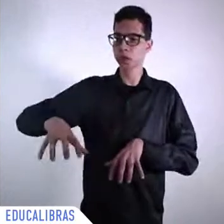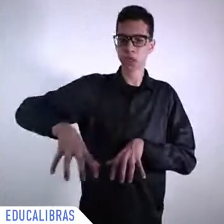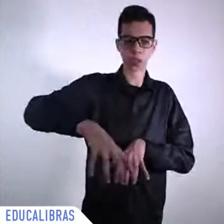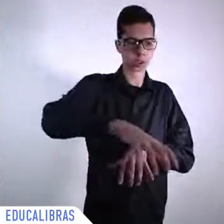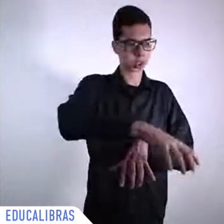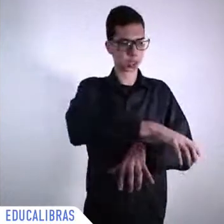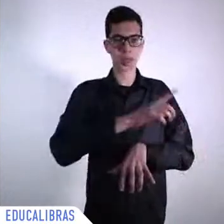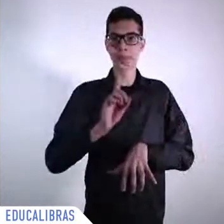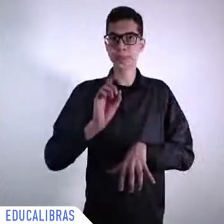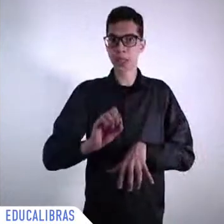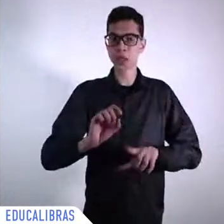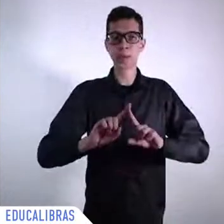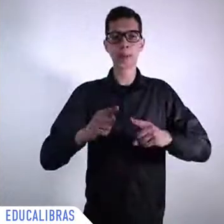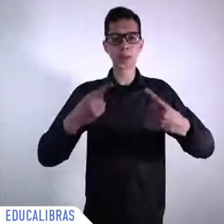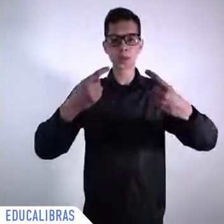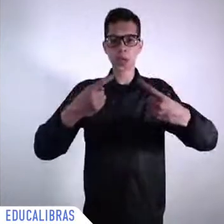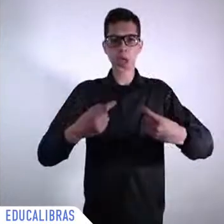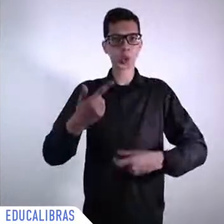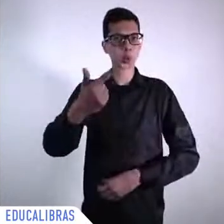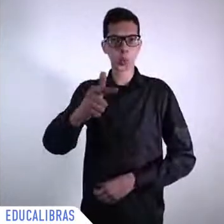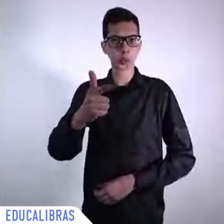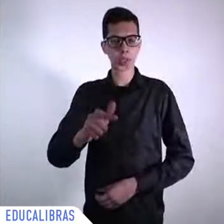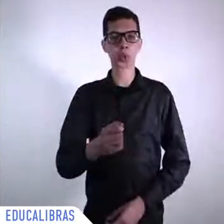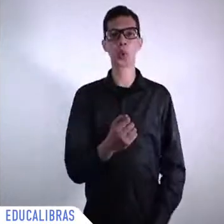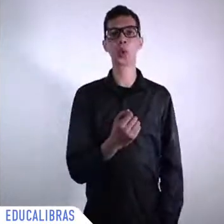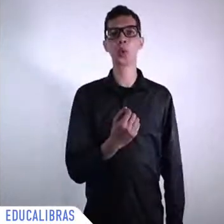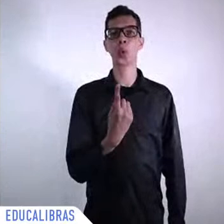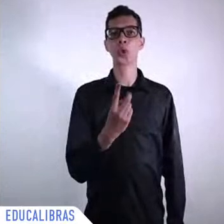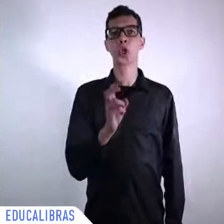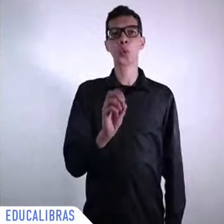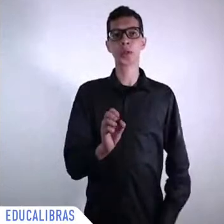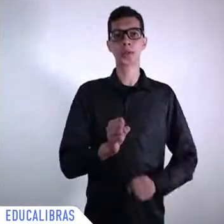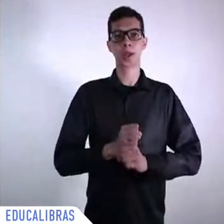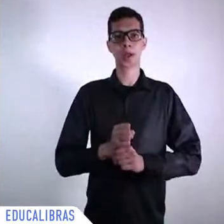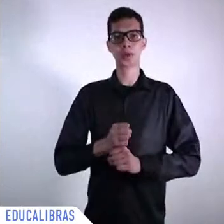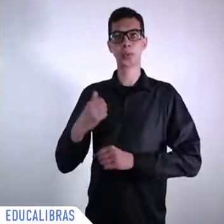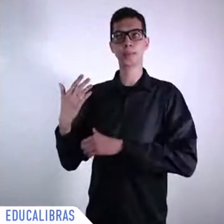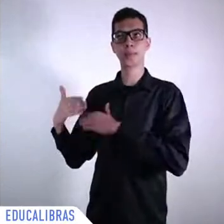so this is a really culture of peace since you were speaking of UNESCO